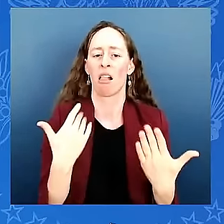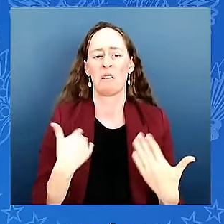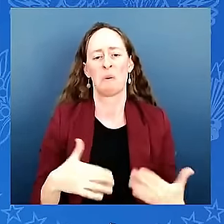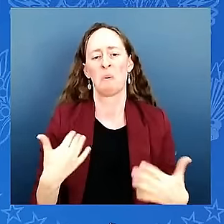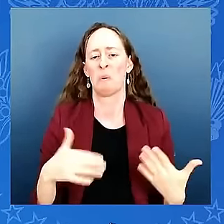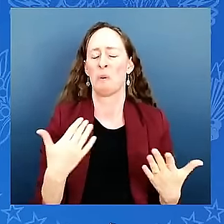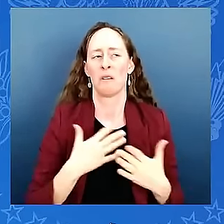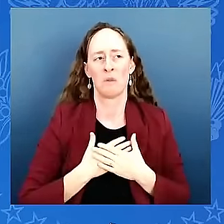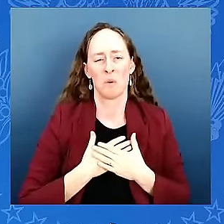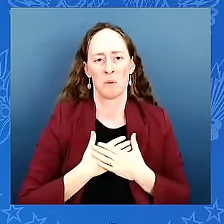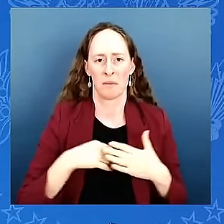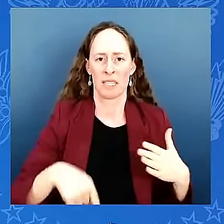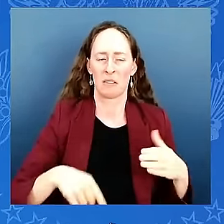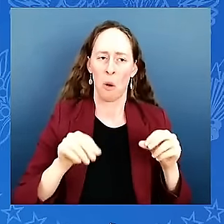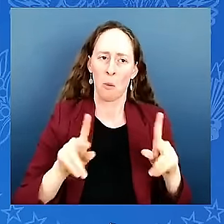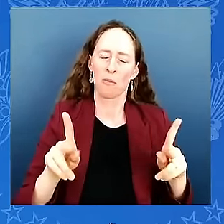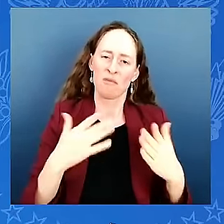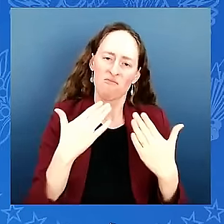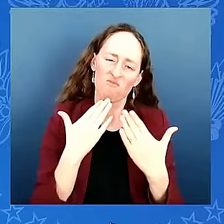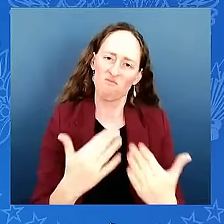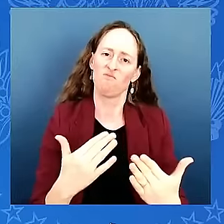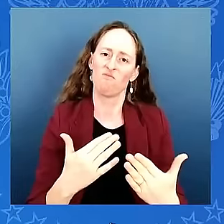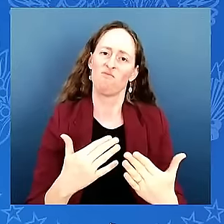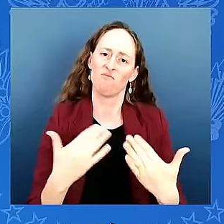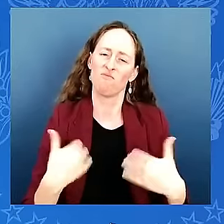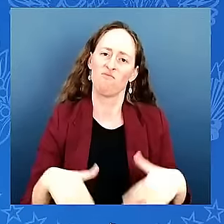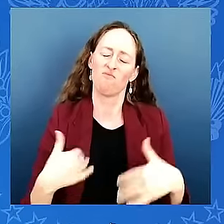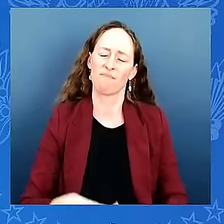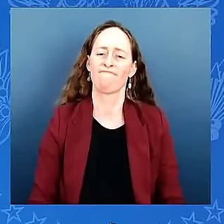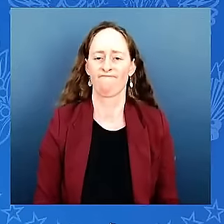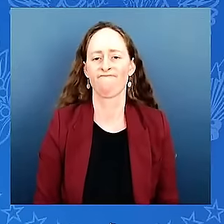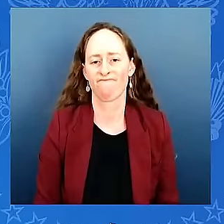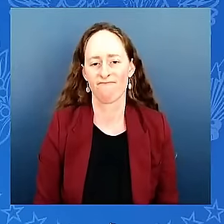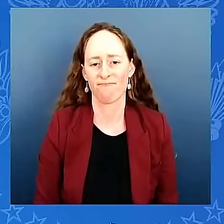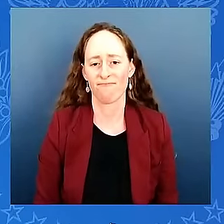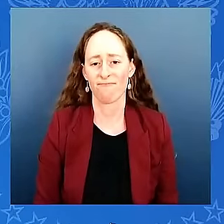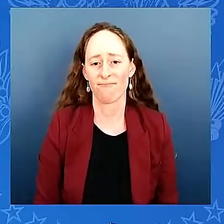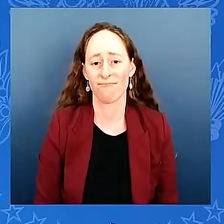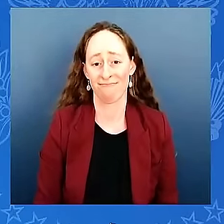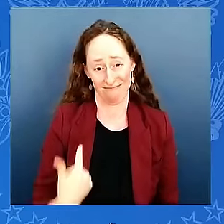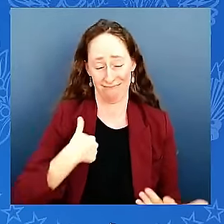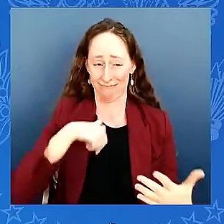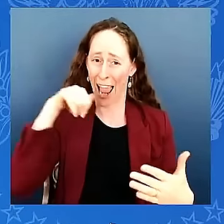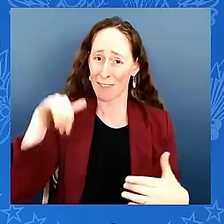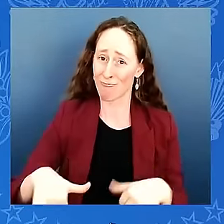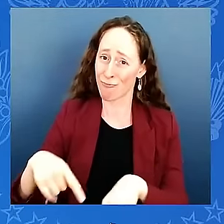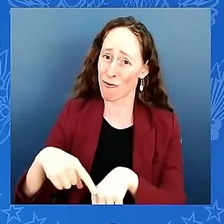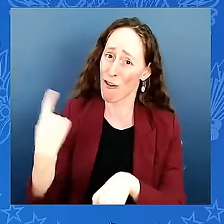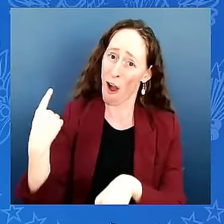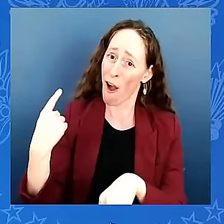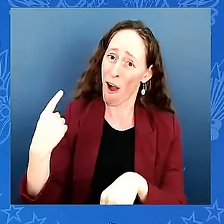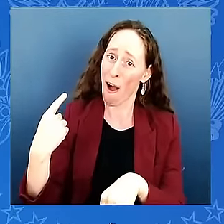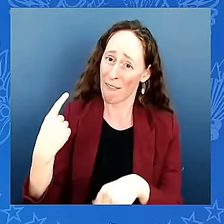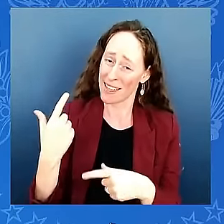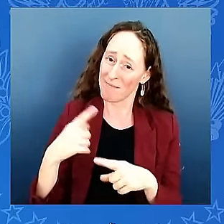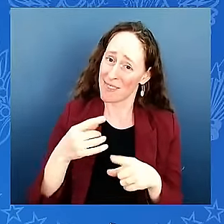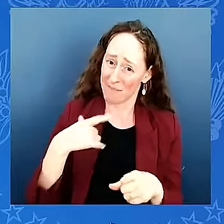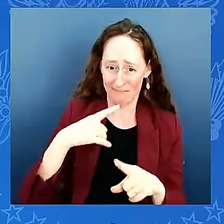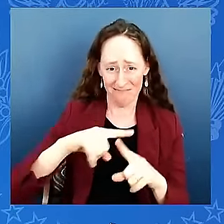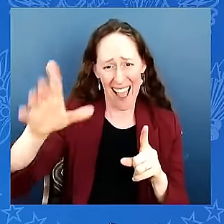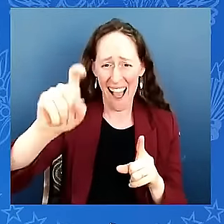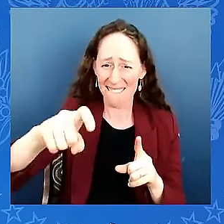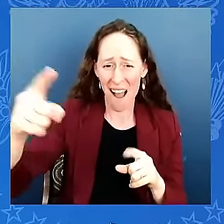all of you got to come to the well i'm not going to be in the white house much longer but you got to come and see me i want to see you all well